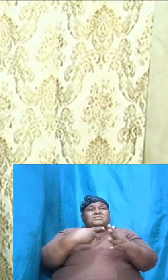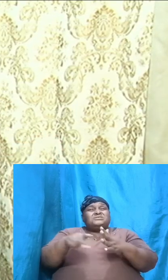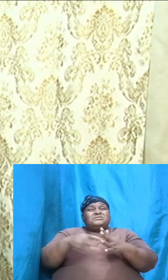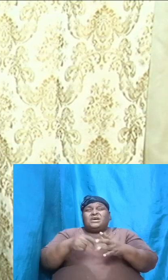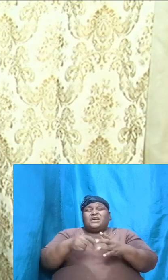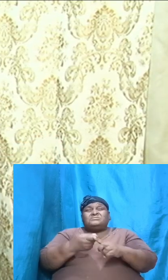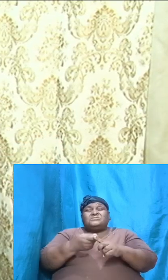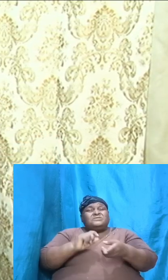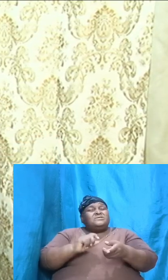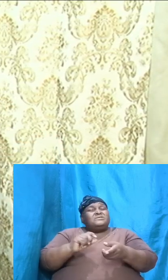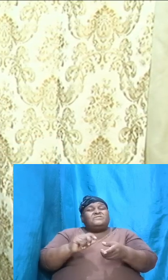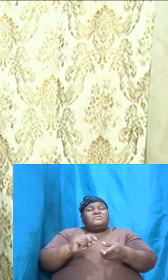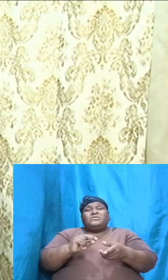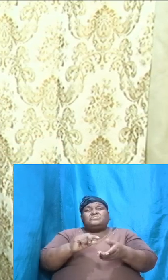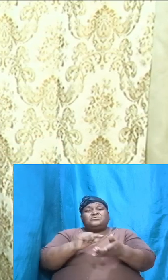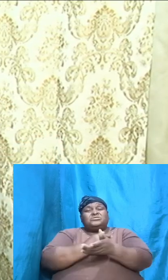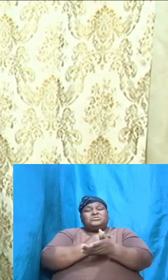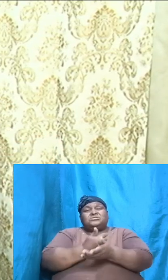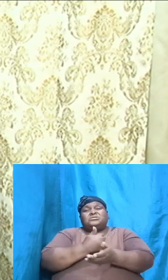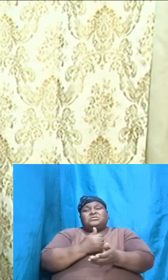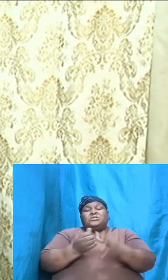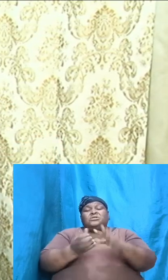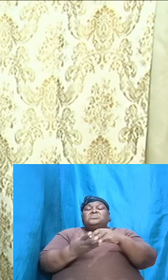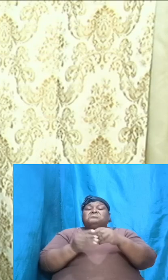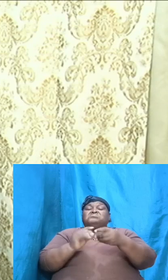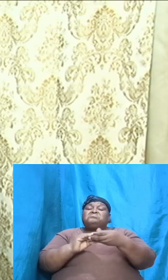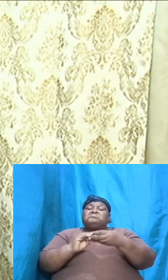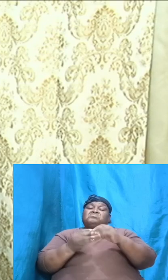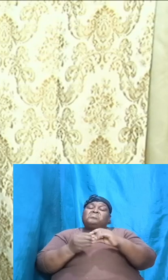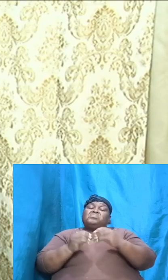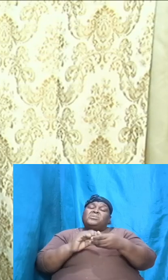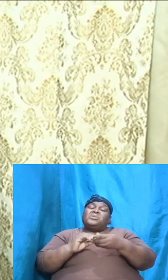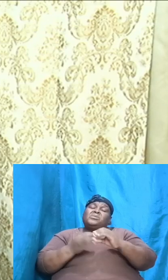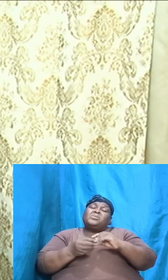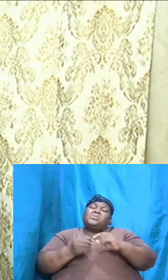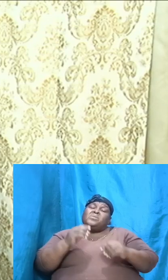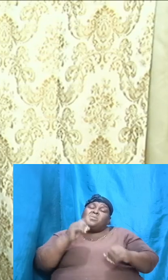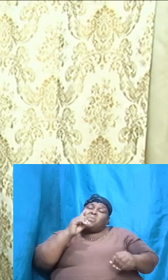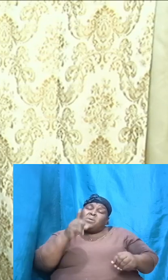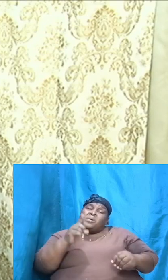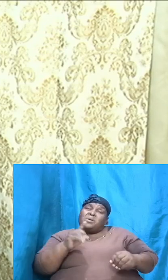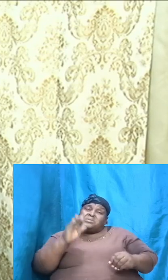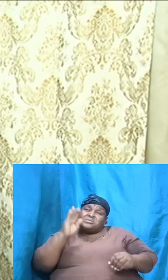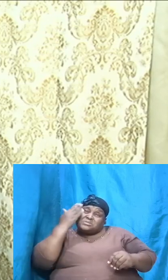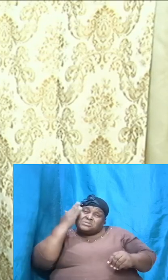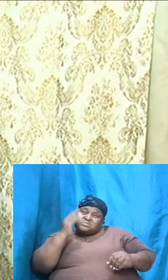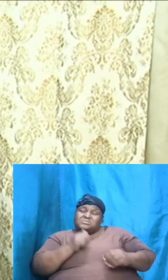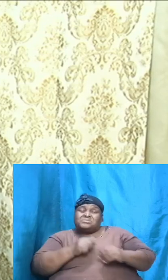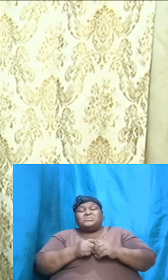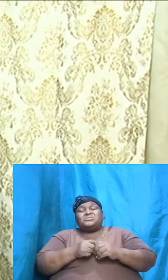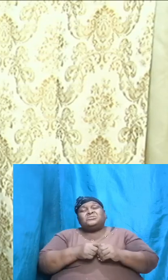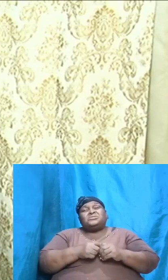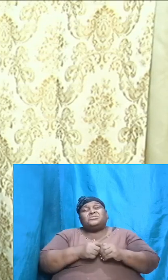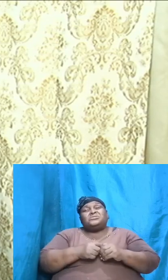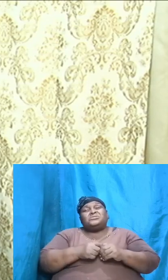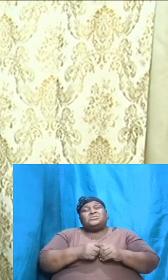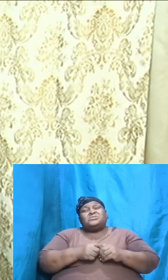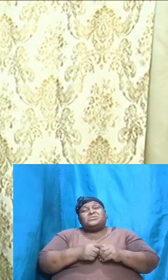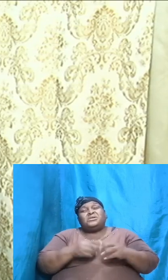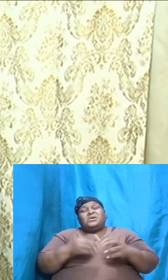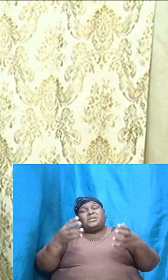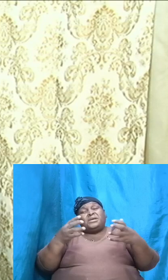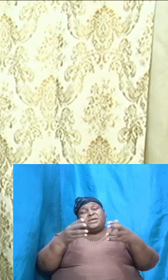story is one seamless tapestry going down the annals of time and they